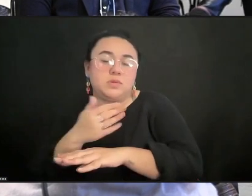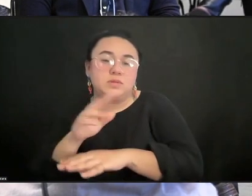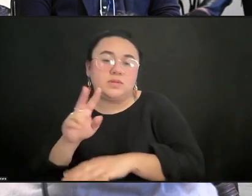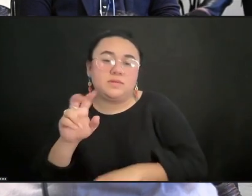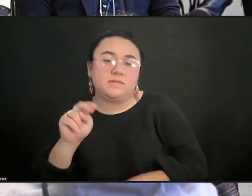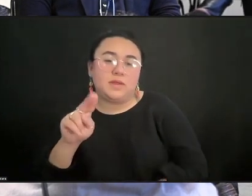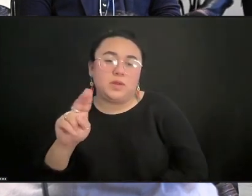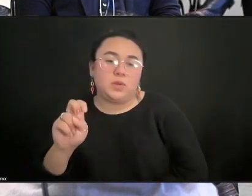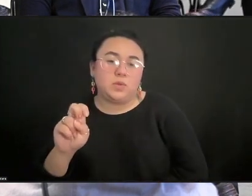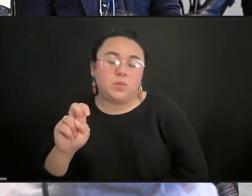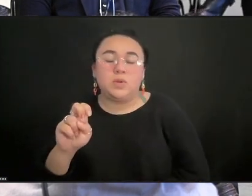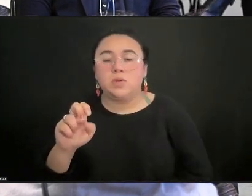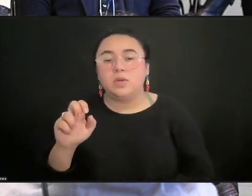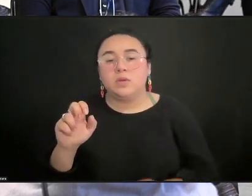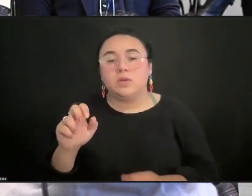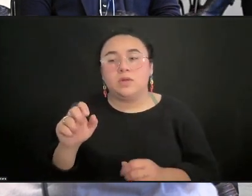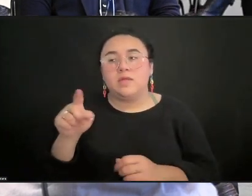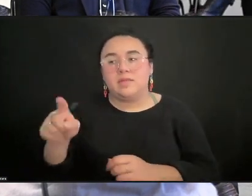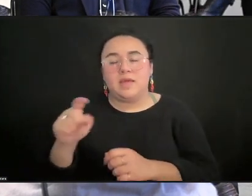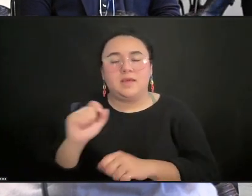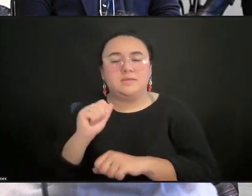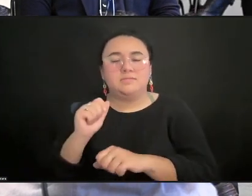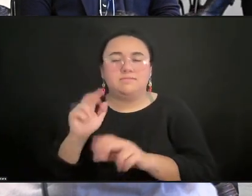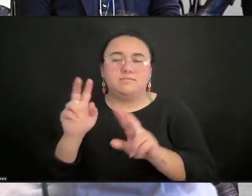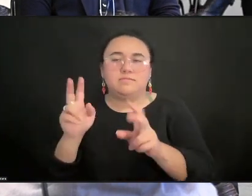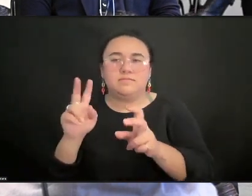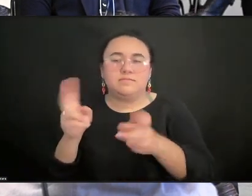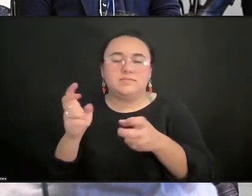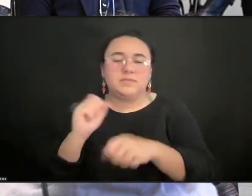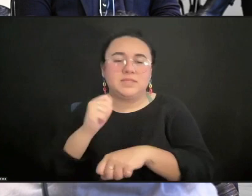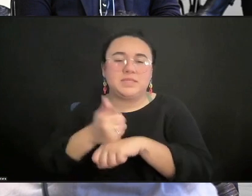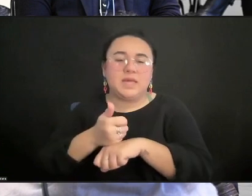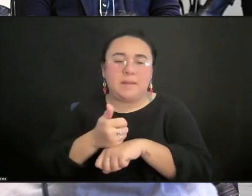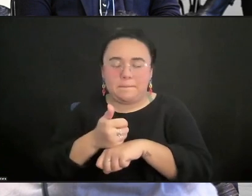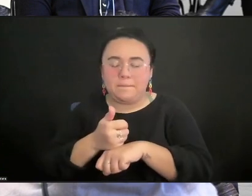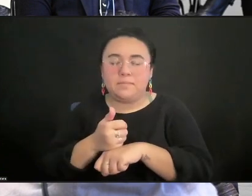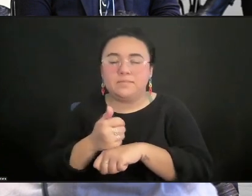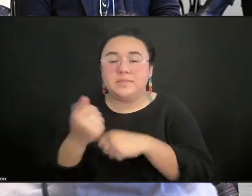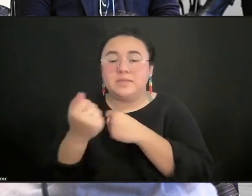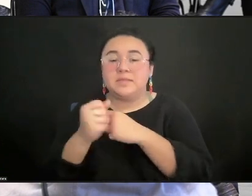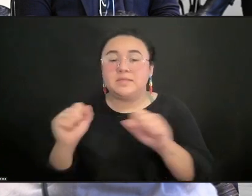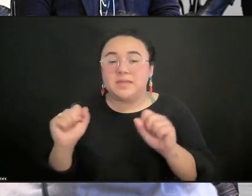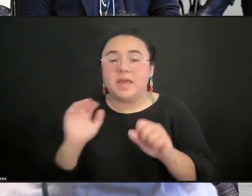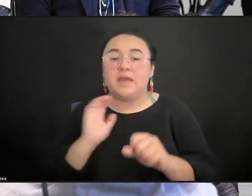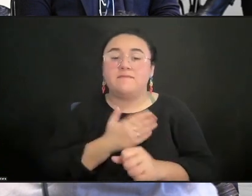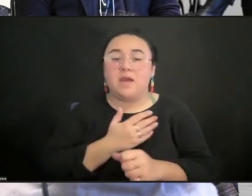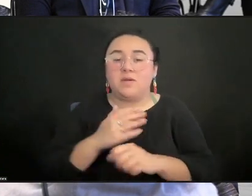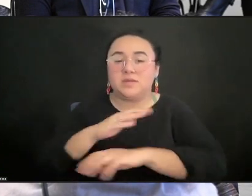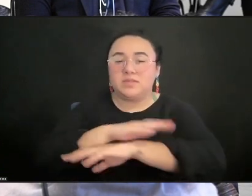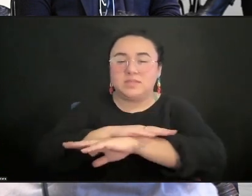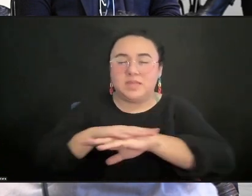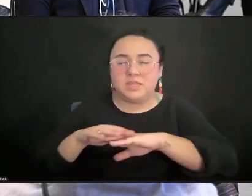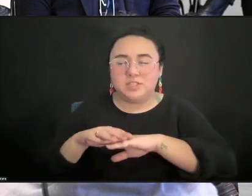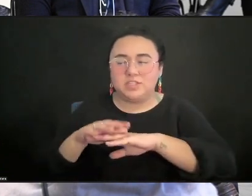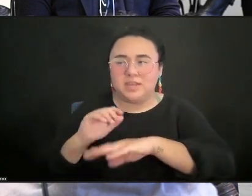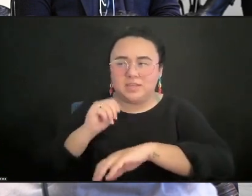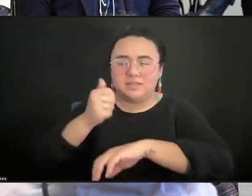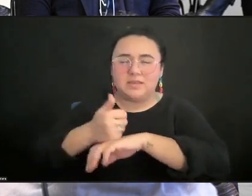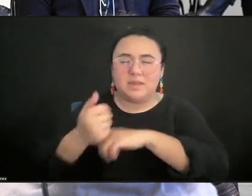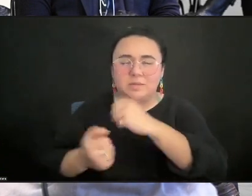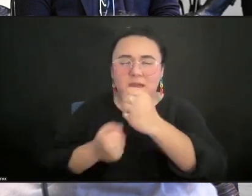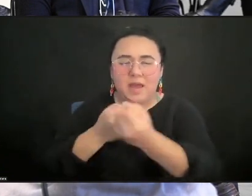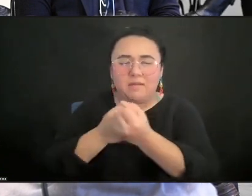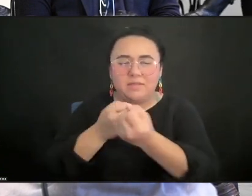They built the advocacy and the message to get, I can't remember what the figure was, billions of dollars,